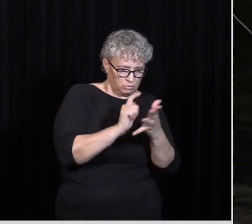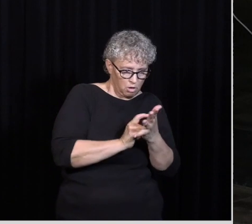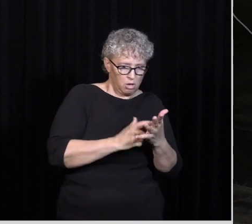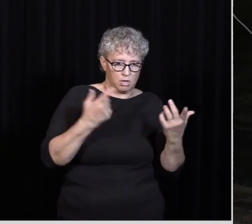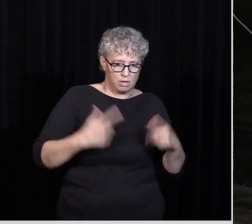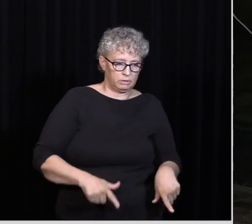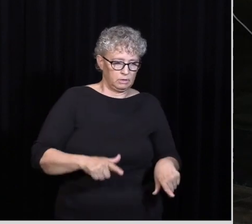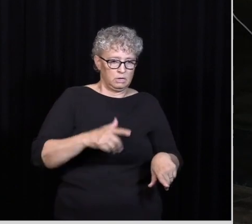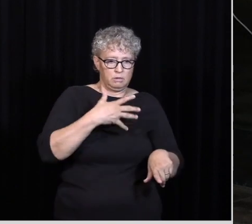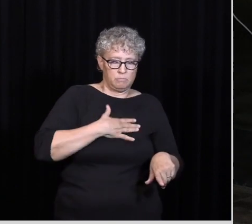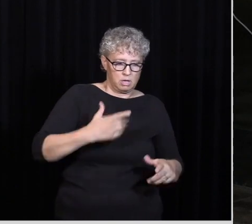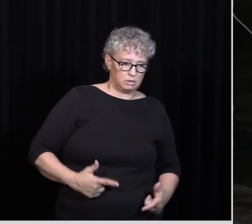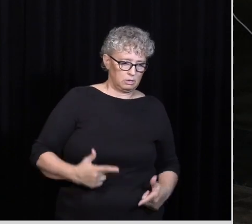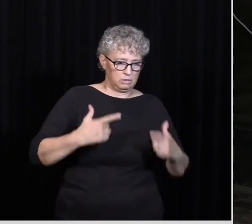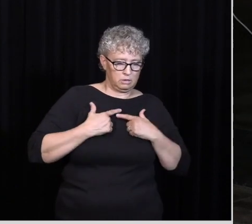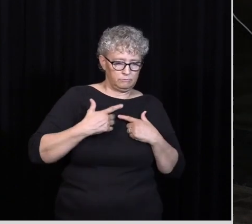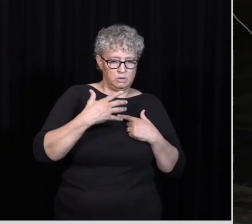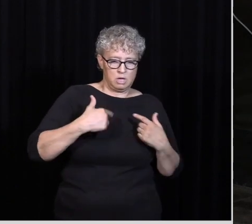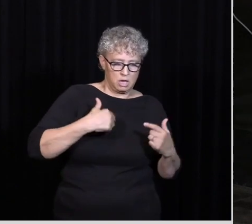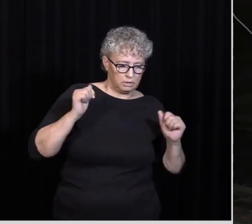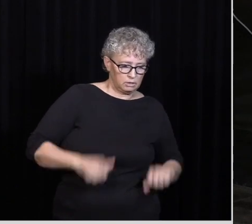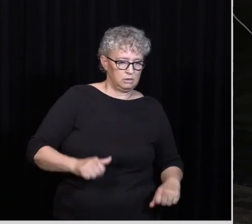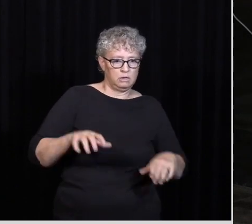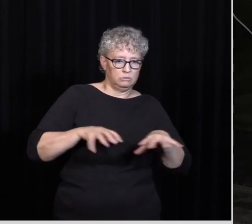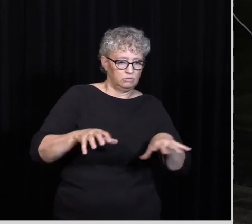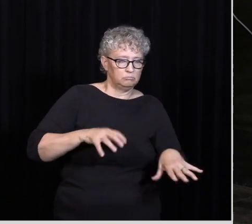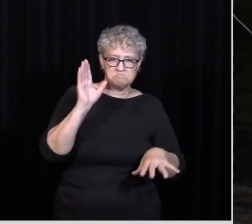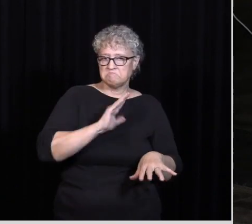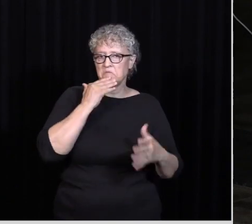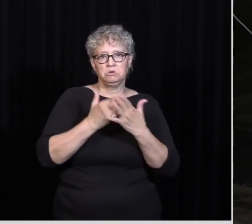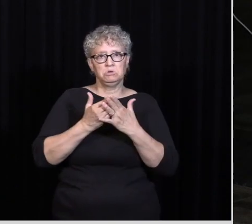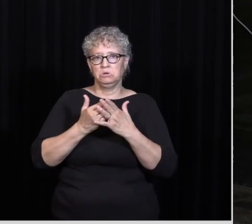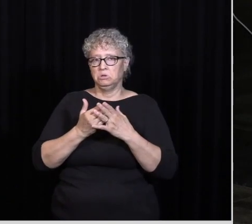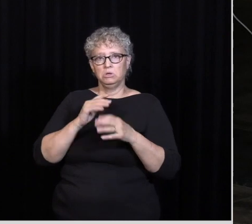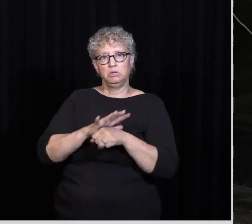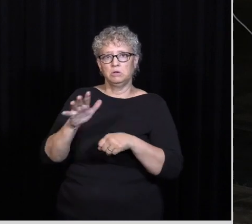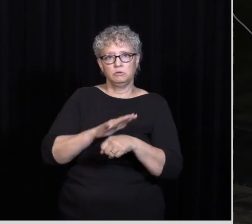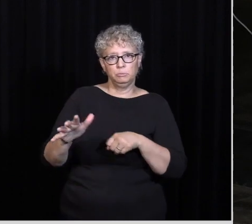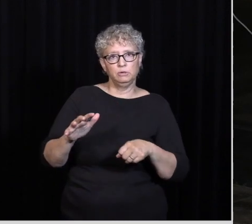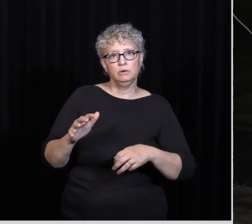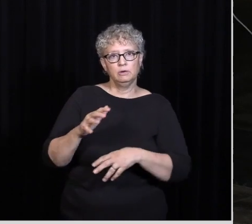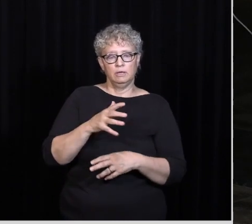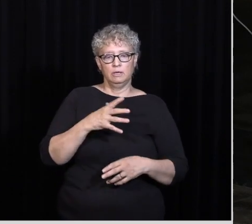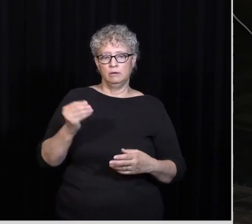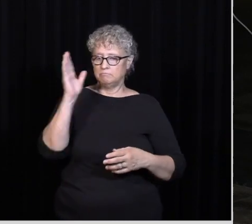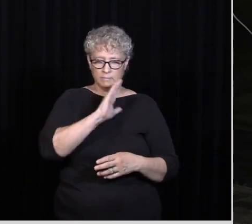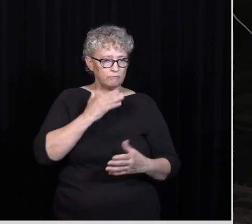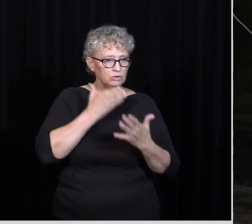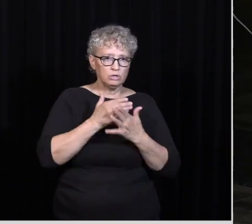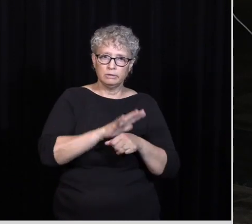Happening In My Own Life Or What I Can Do I'm Never Going To Be Good Enough Never Going To Be Good Enough